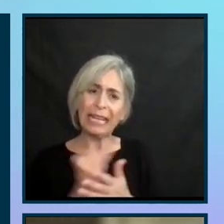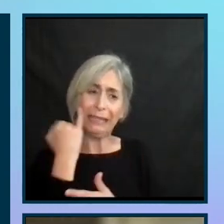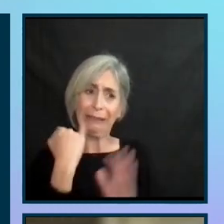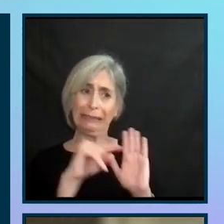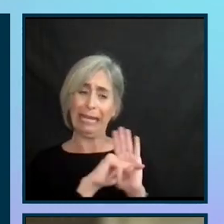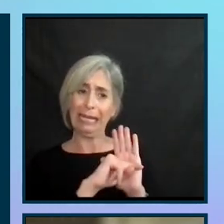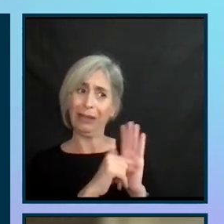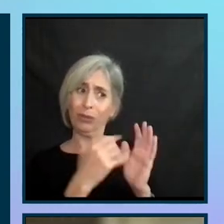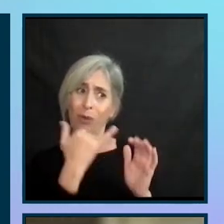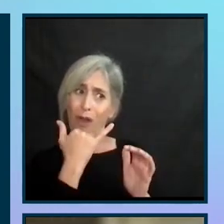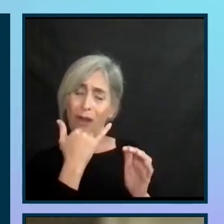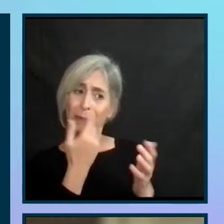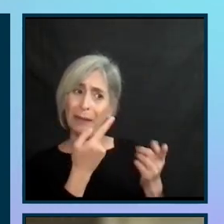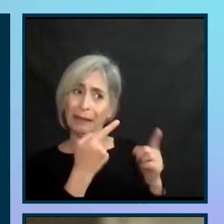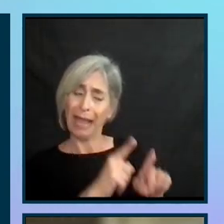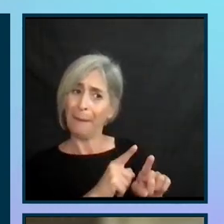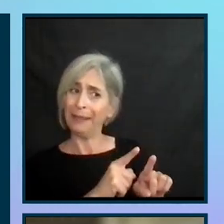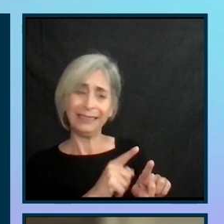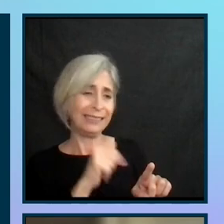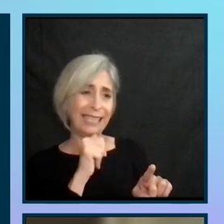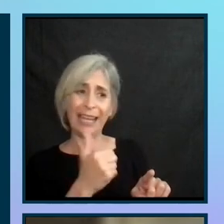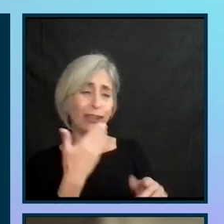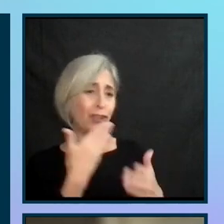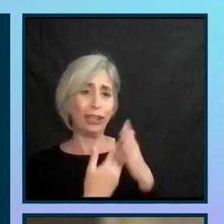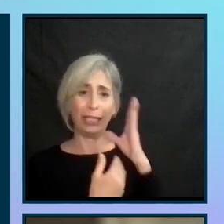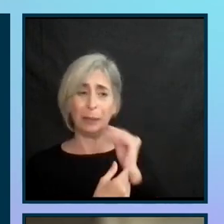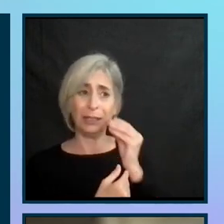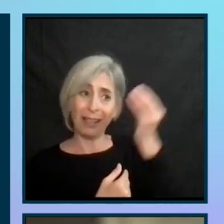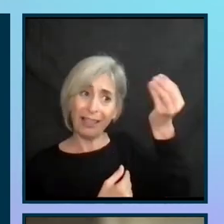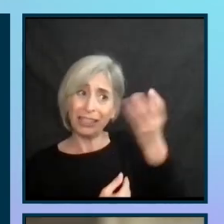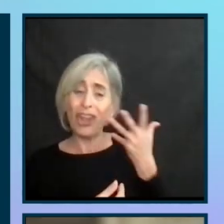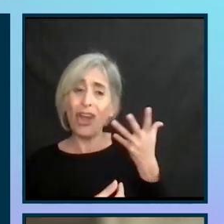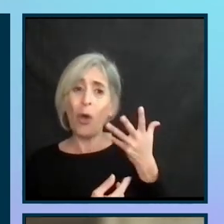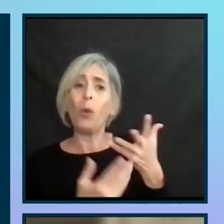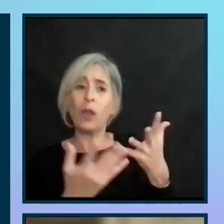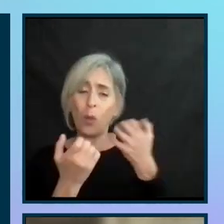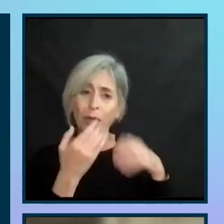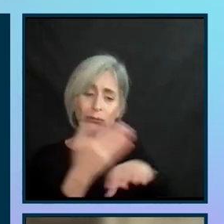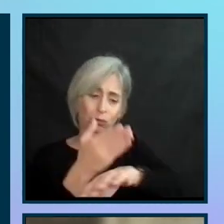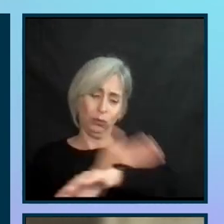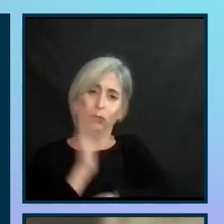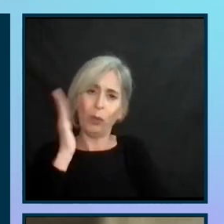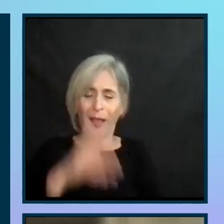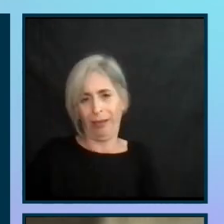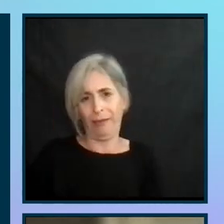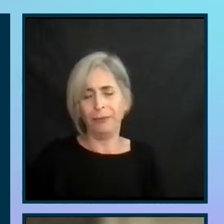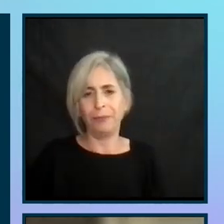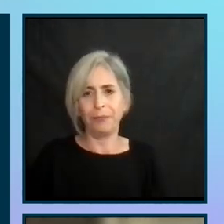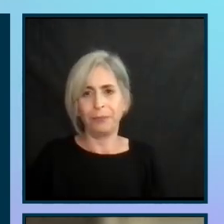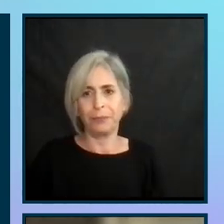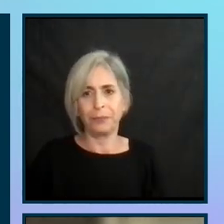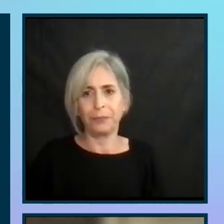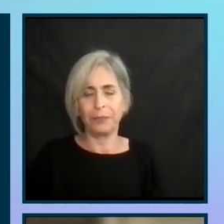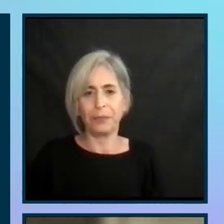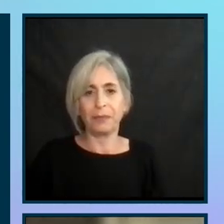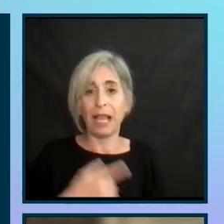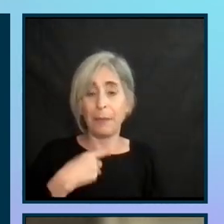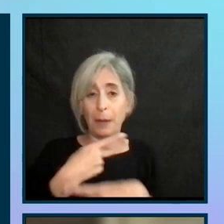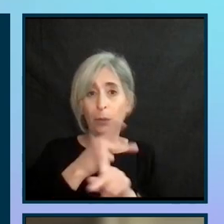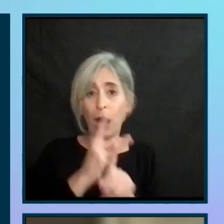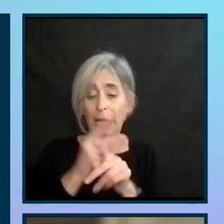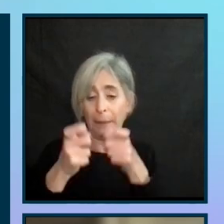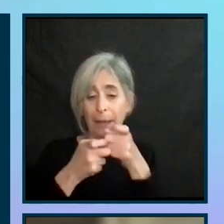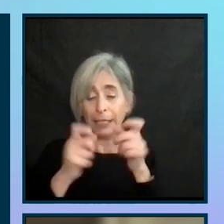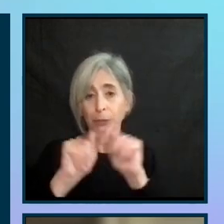we put our time and energy into is being used in the way that we hope that it is. So I've been on the product management